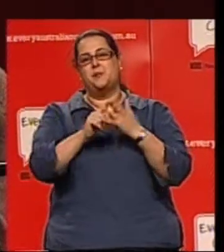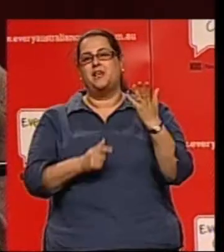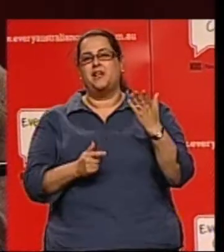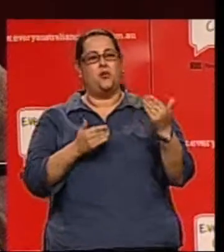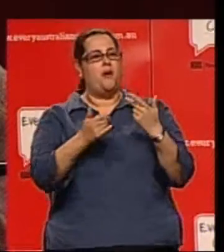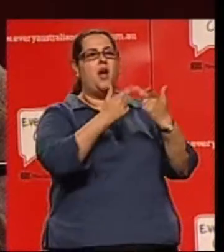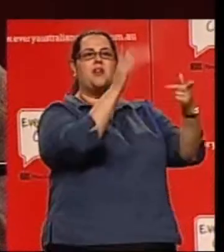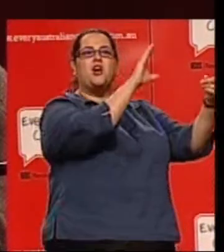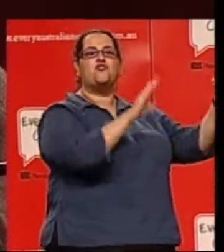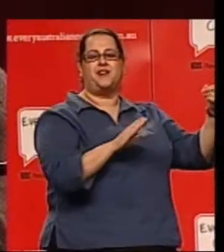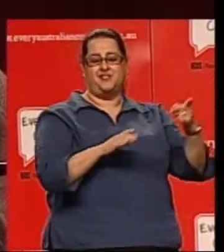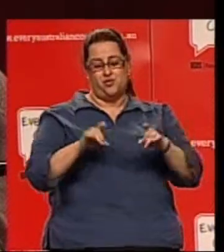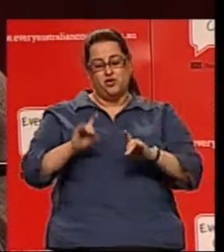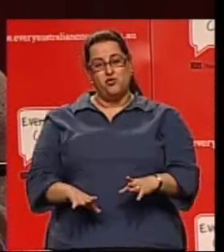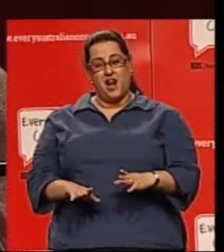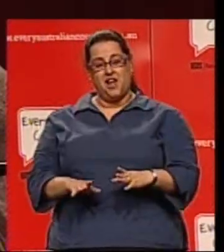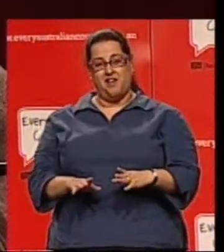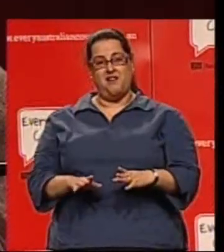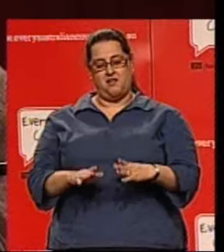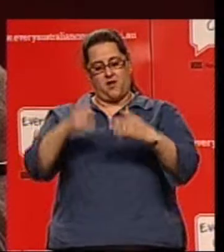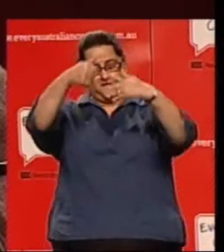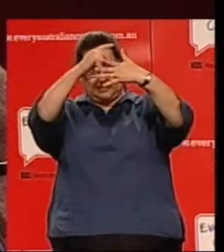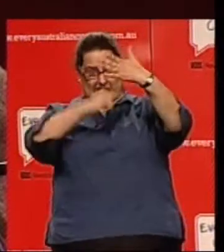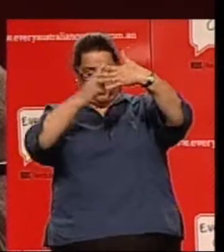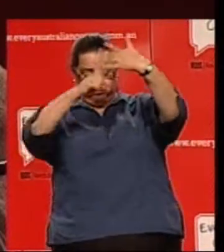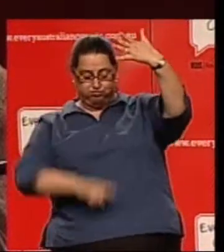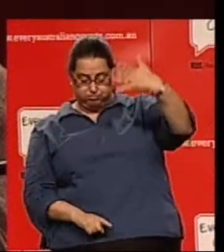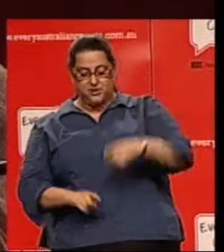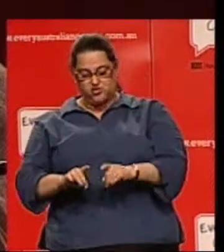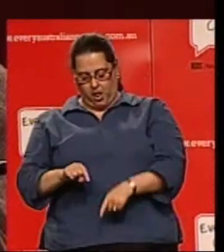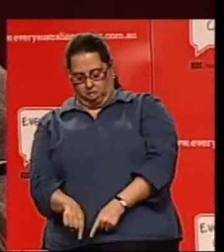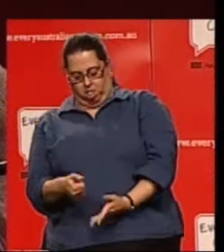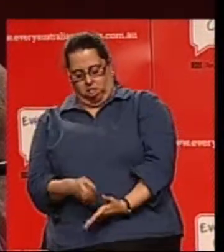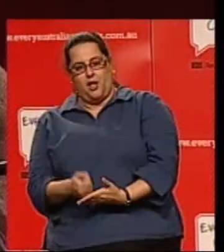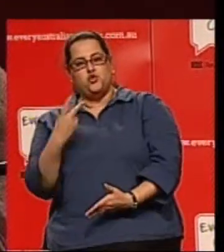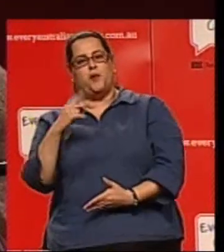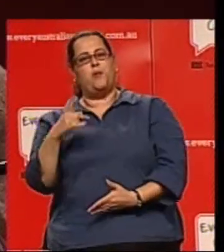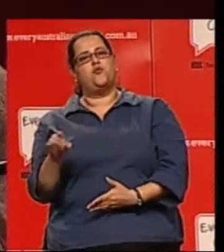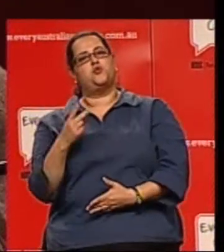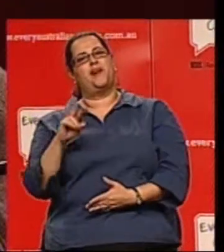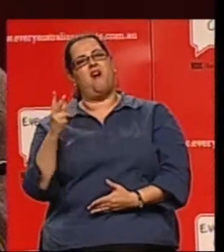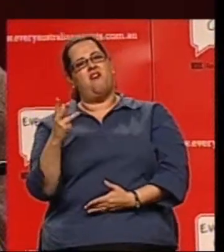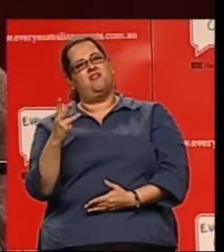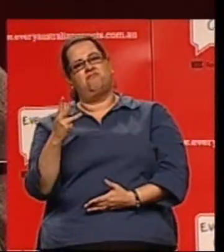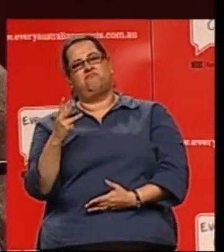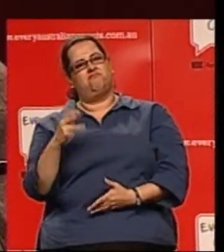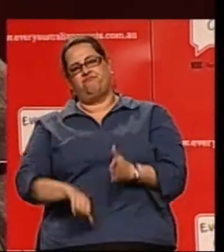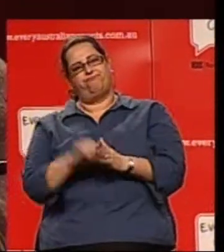We are ranked 21st out of 29 OECD countries near the bottom of the pack.